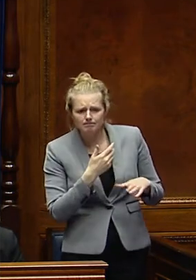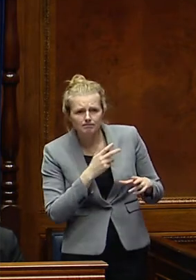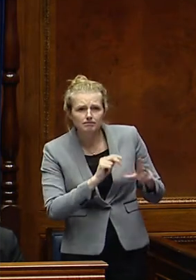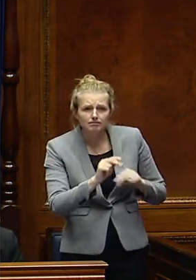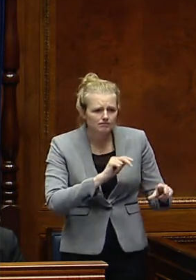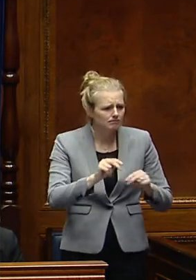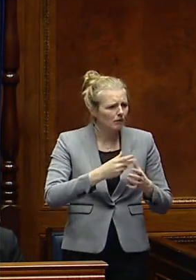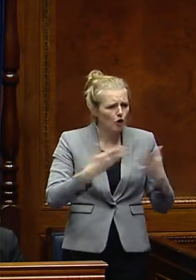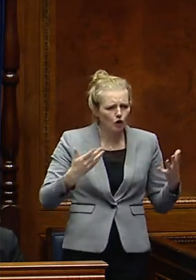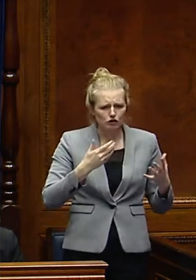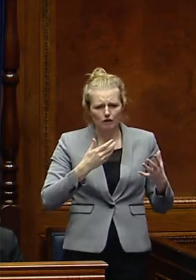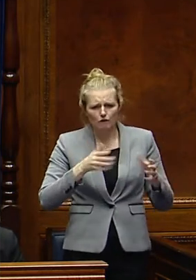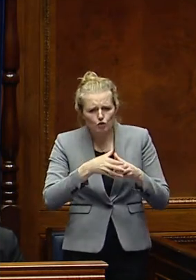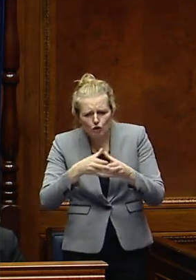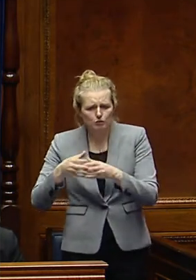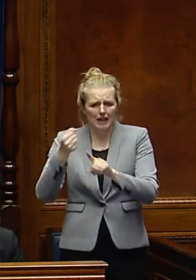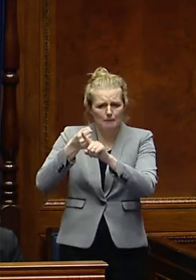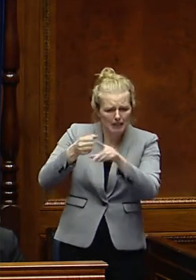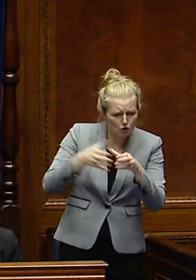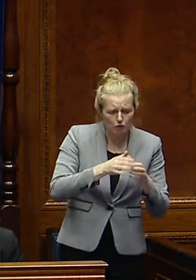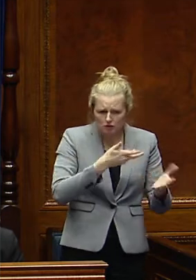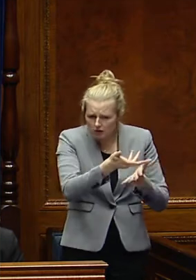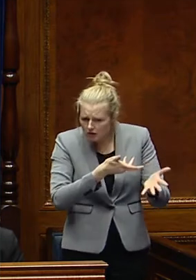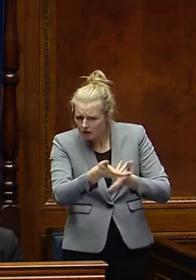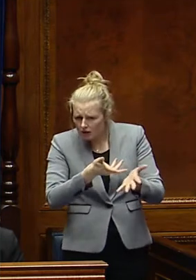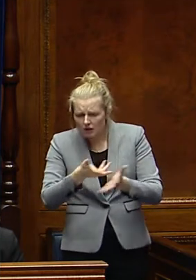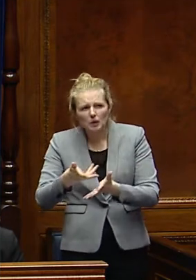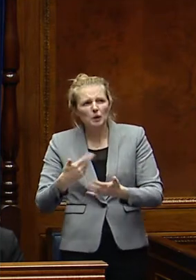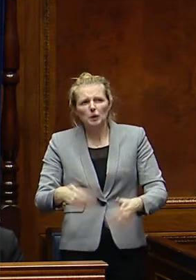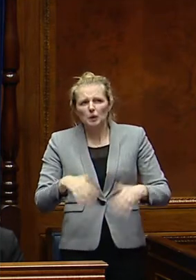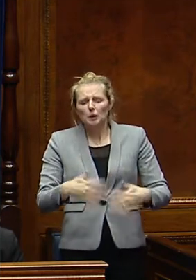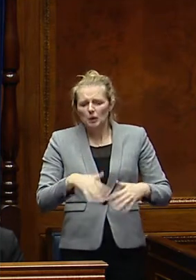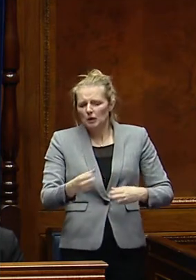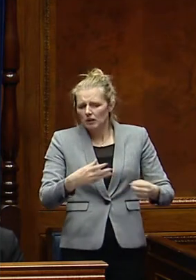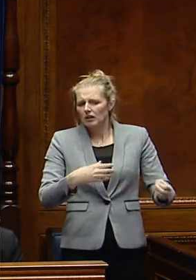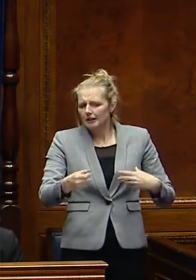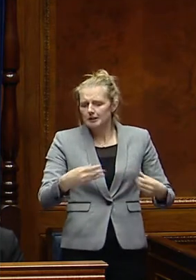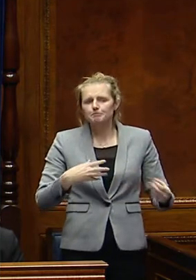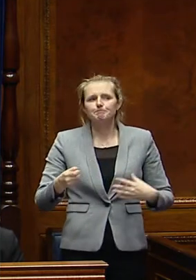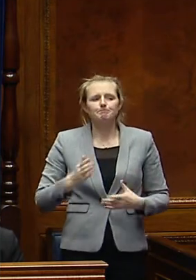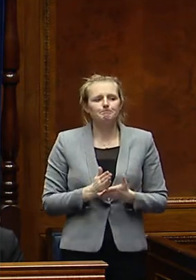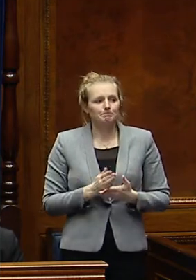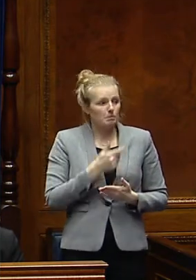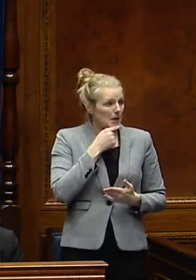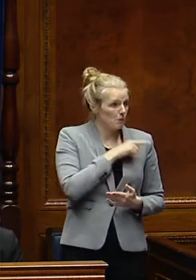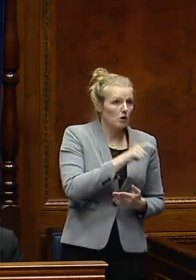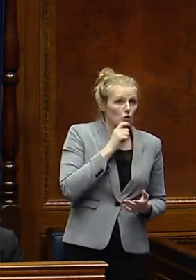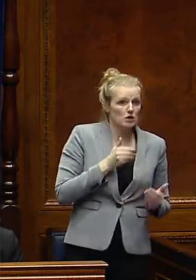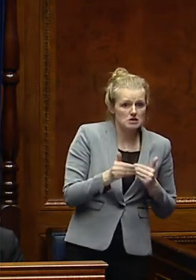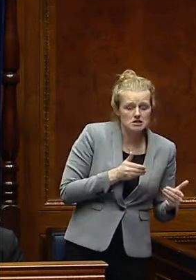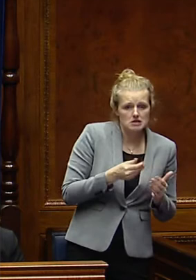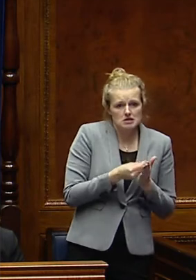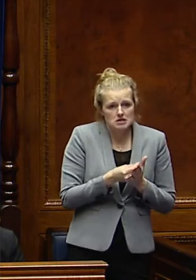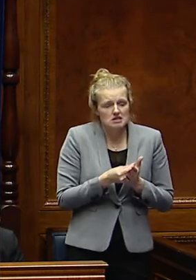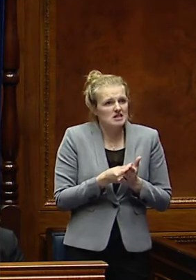of welfare groups and campaigners over the last couple of weeks, they have been some of the key points around how people's dignity